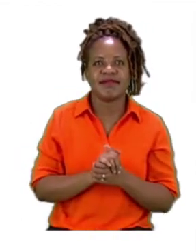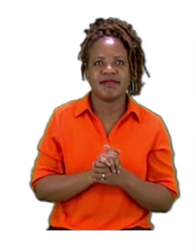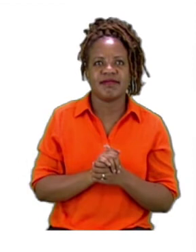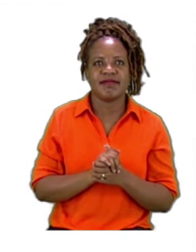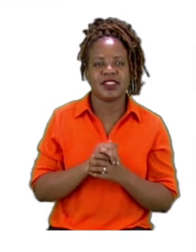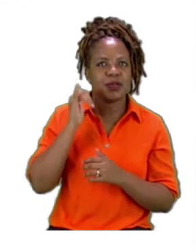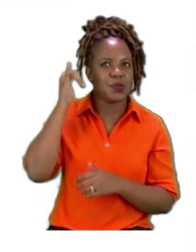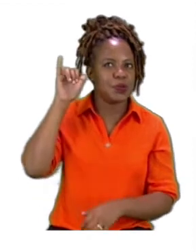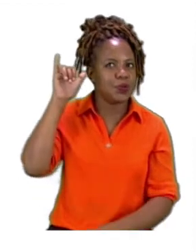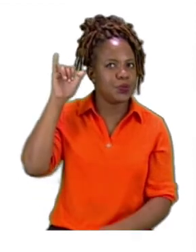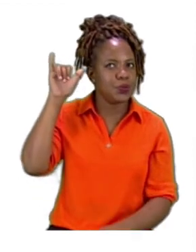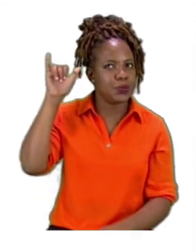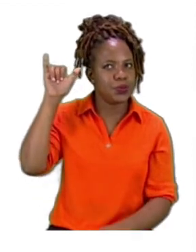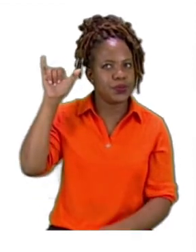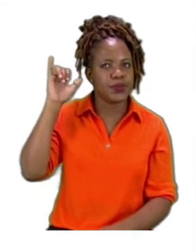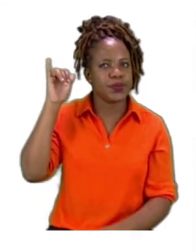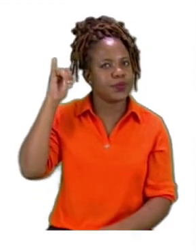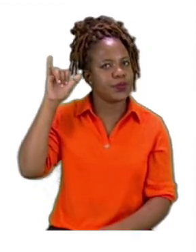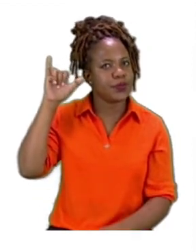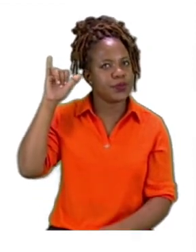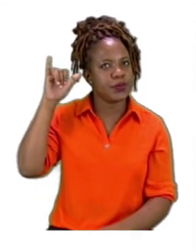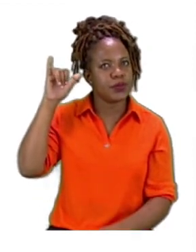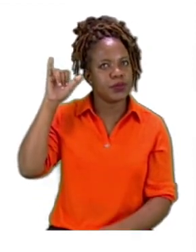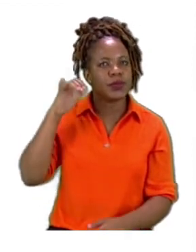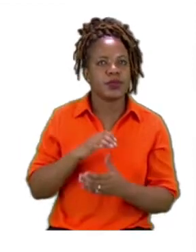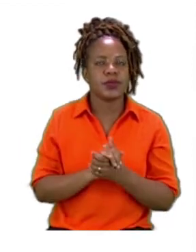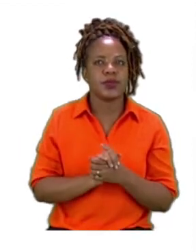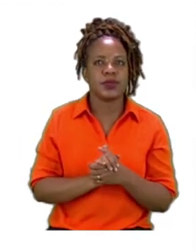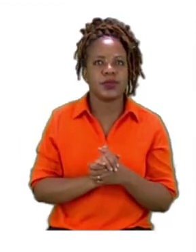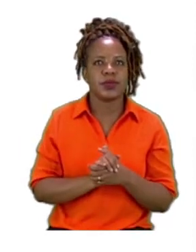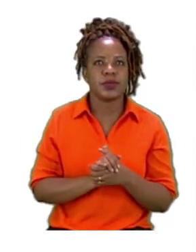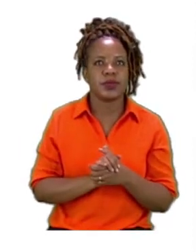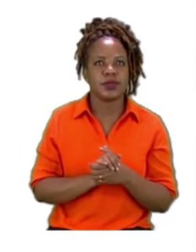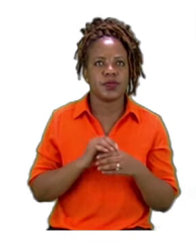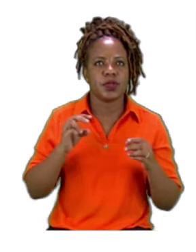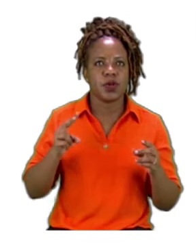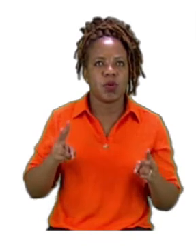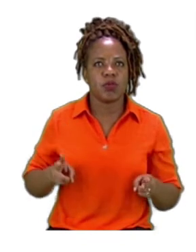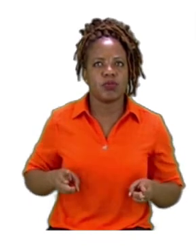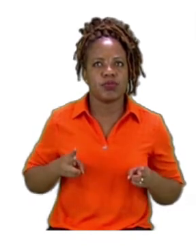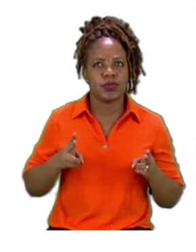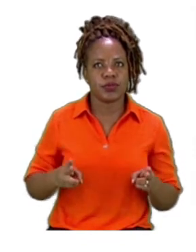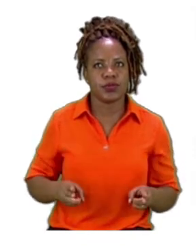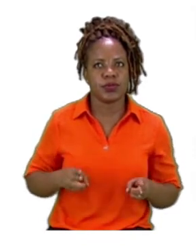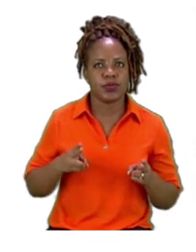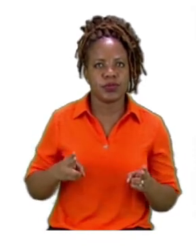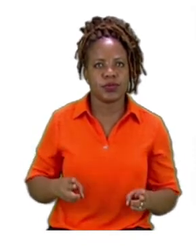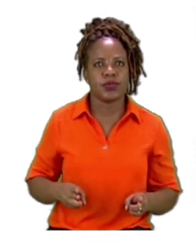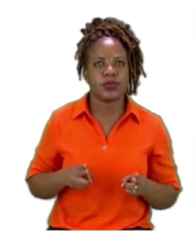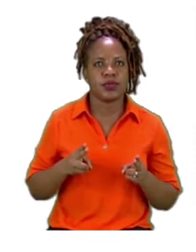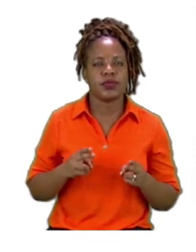Taxi, taxi. train, train,